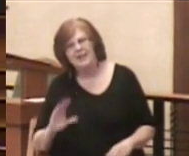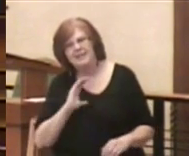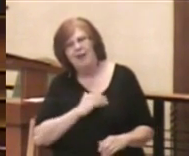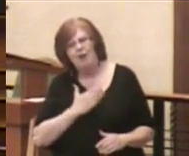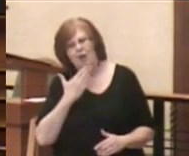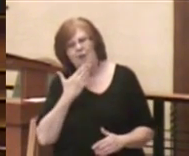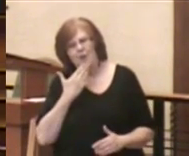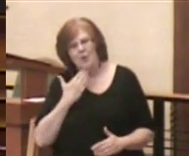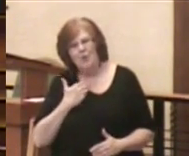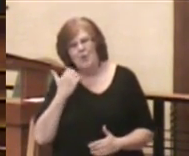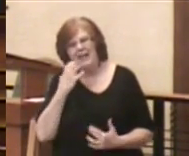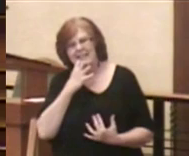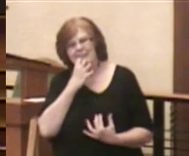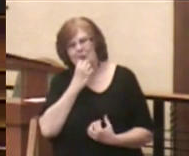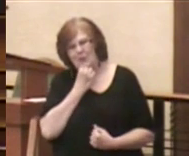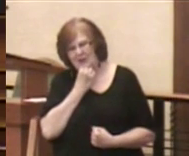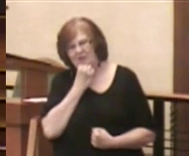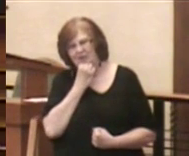treasure.